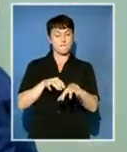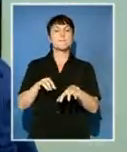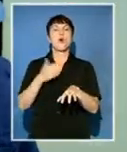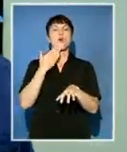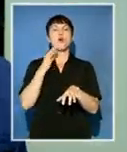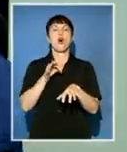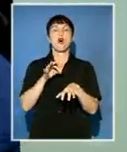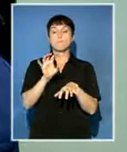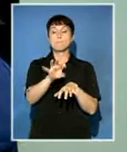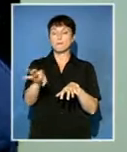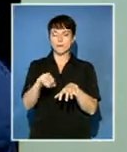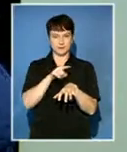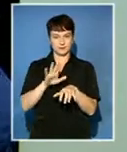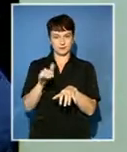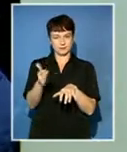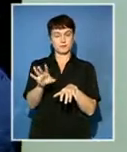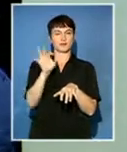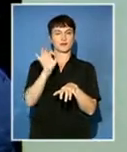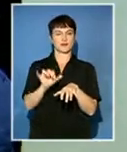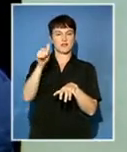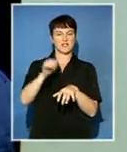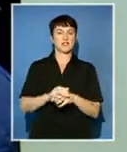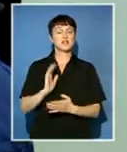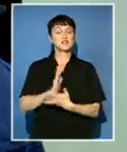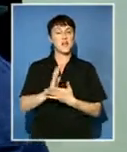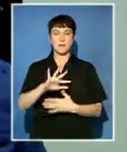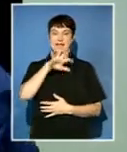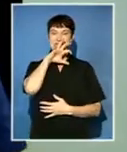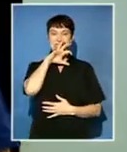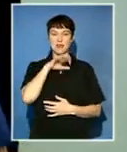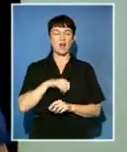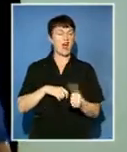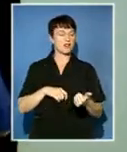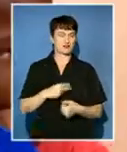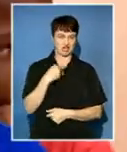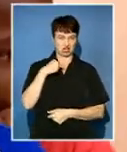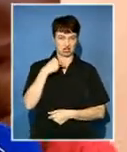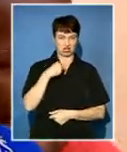Some residents were happy with their homes, others dismayed at the poor quality of theirs.